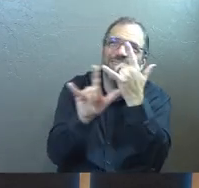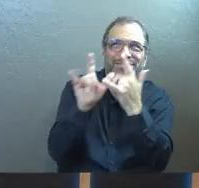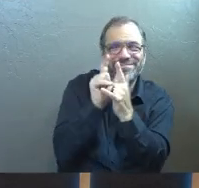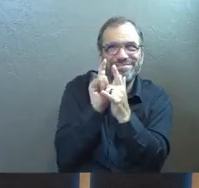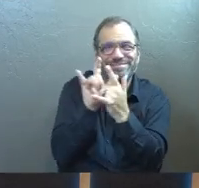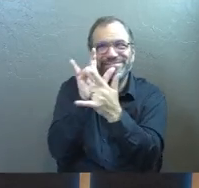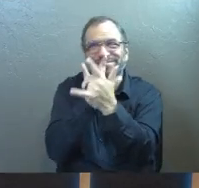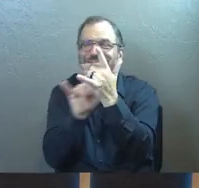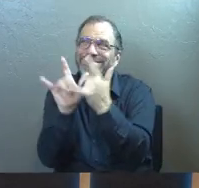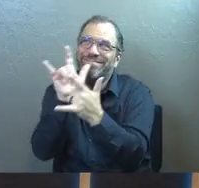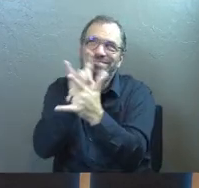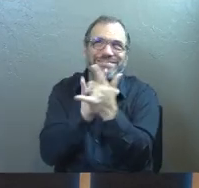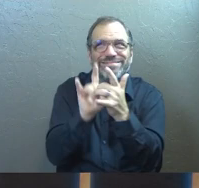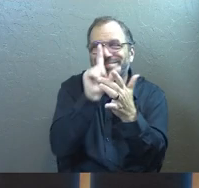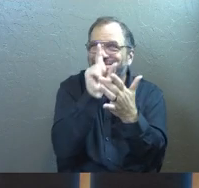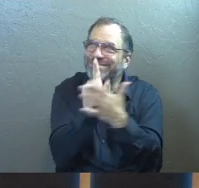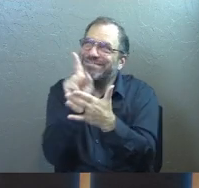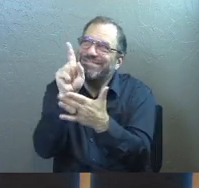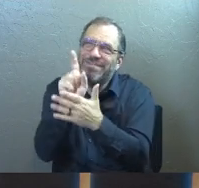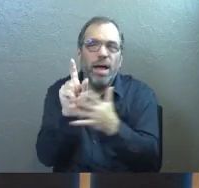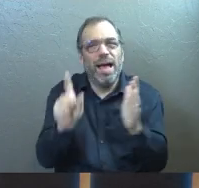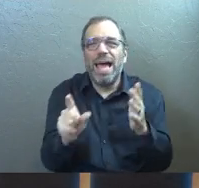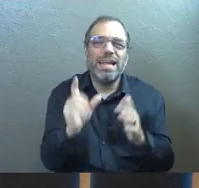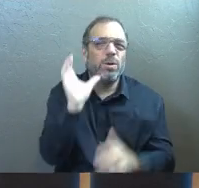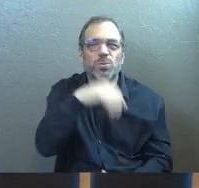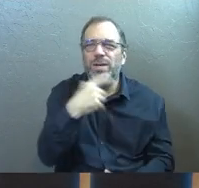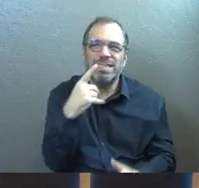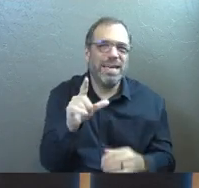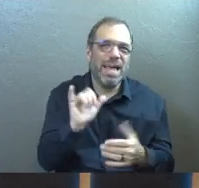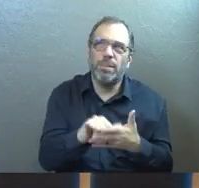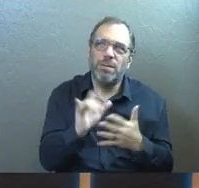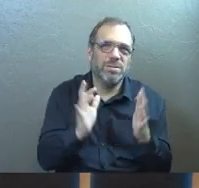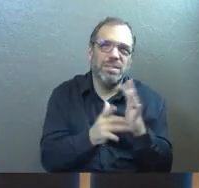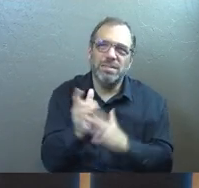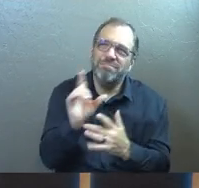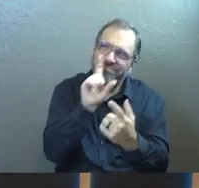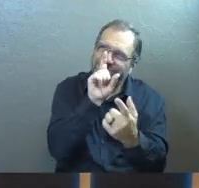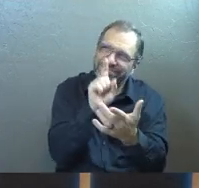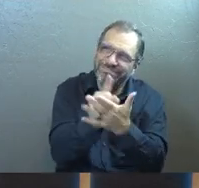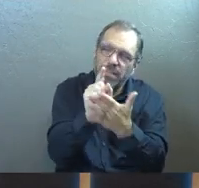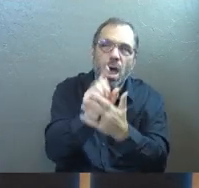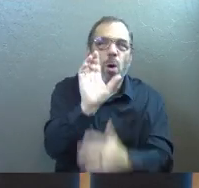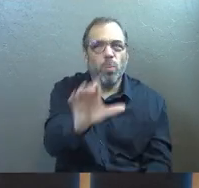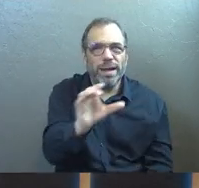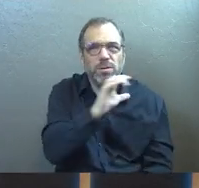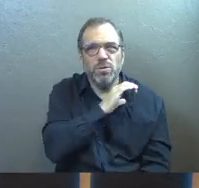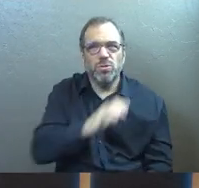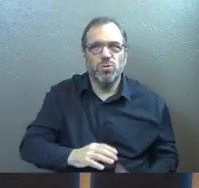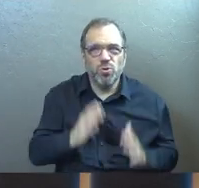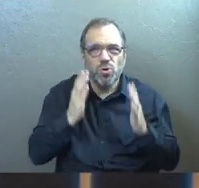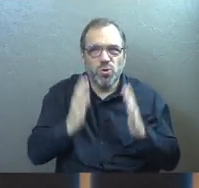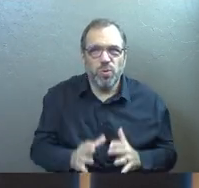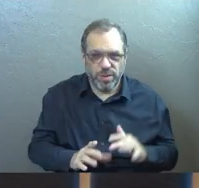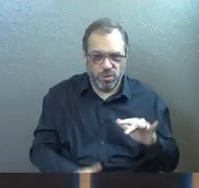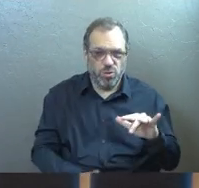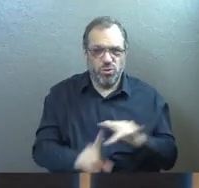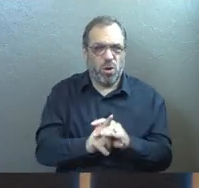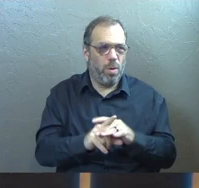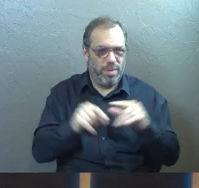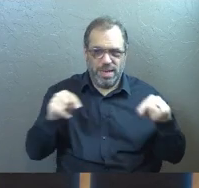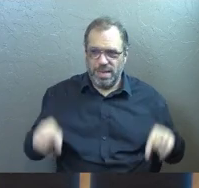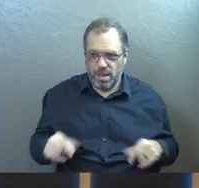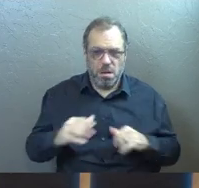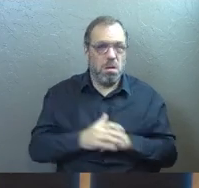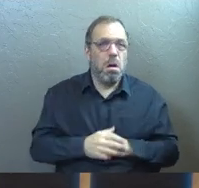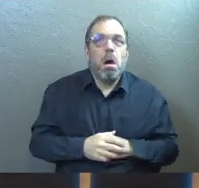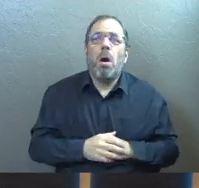know that. And I know that's weird to say about Jesus. But here's what Christians do. Christians come into this place where they're